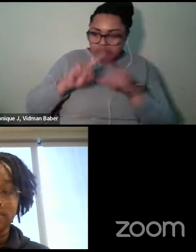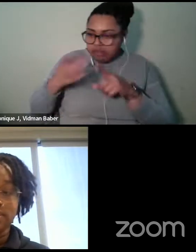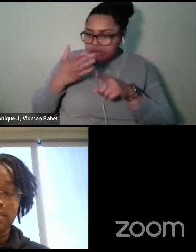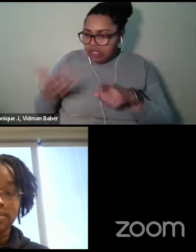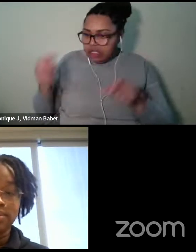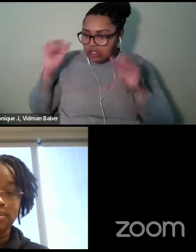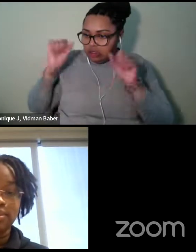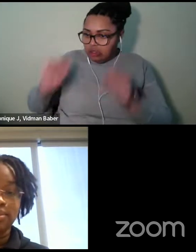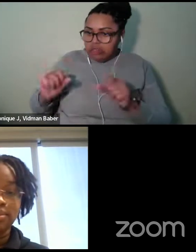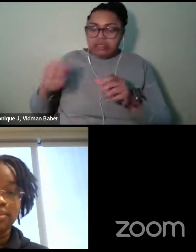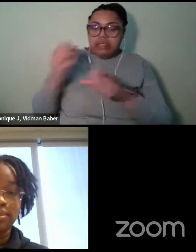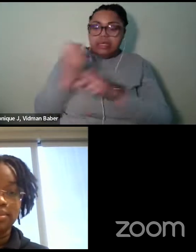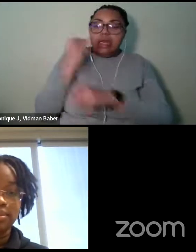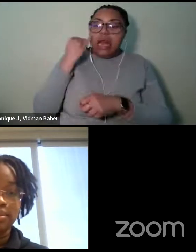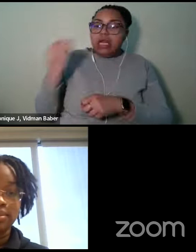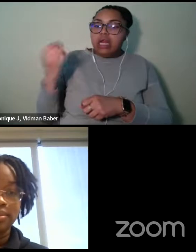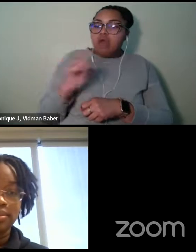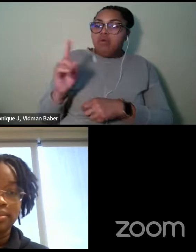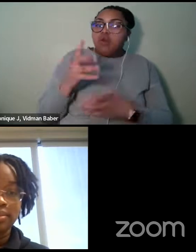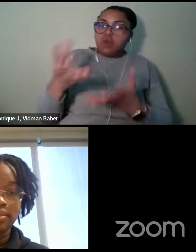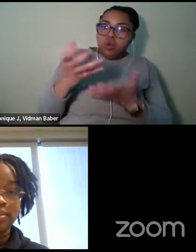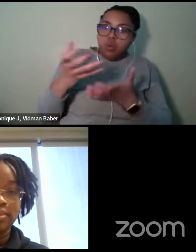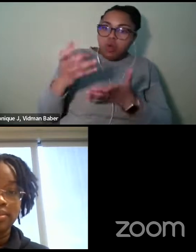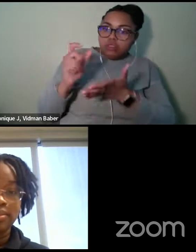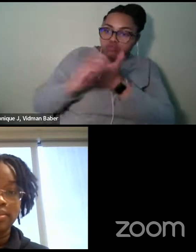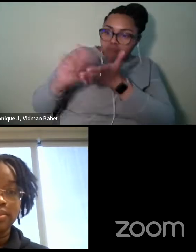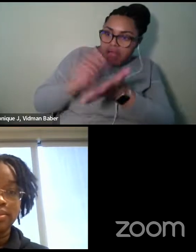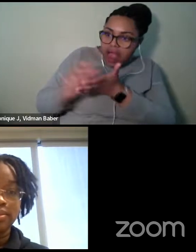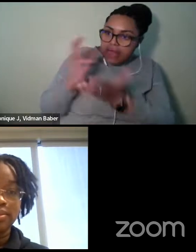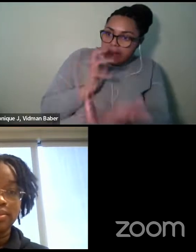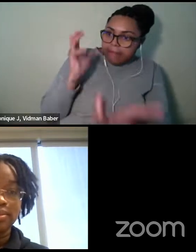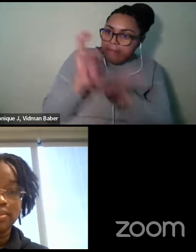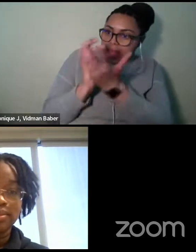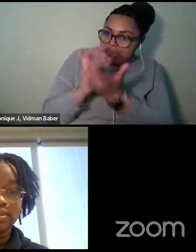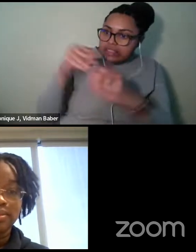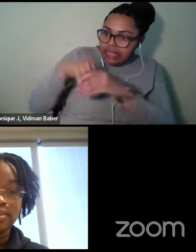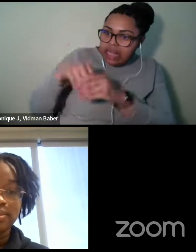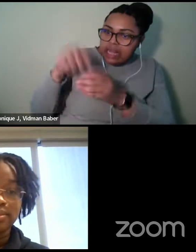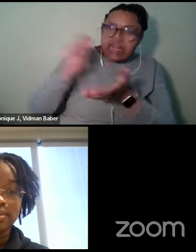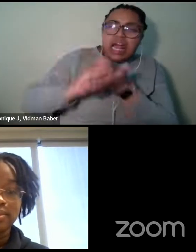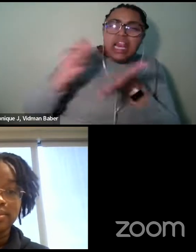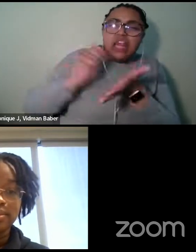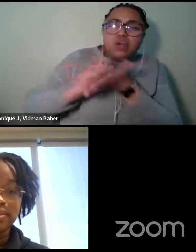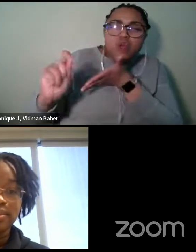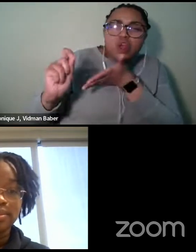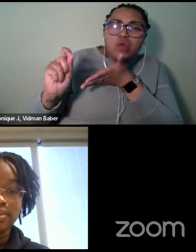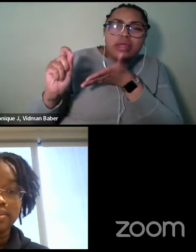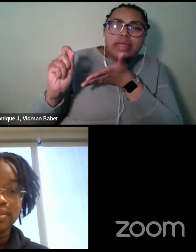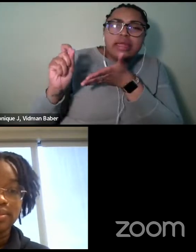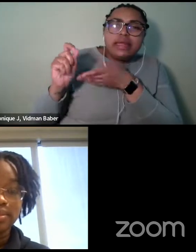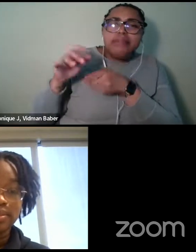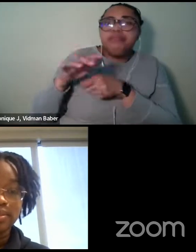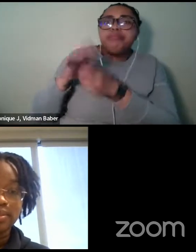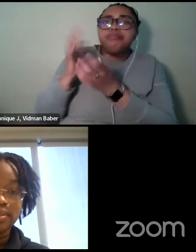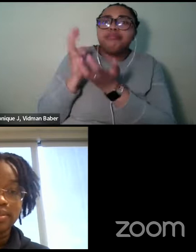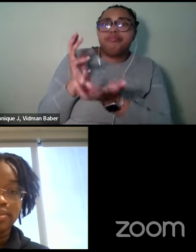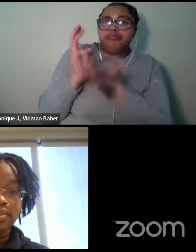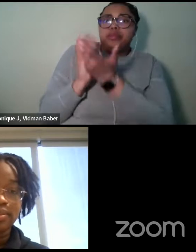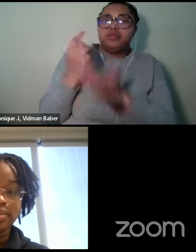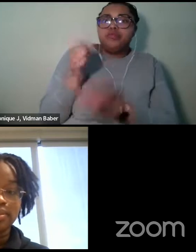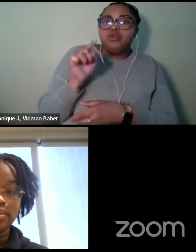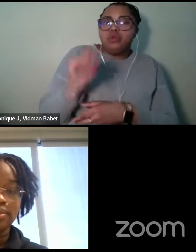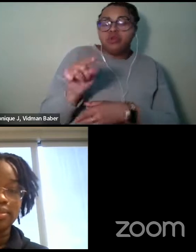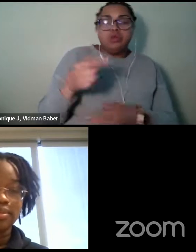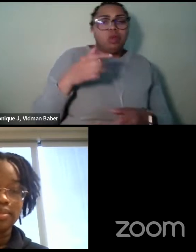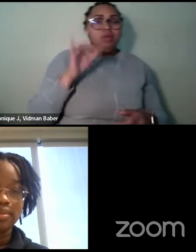want to write and fit into the literary landscape. Um, yeah. So that's my main tip is, is reading as much